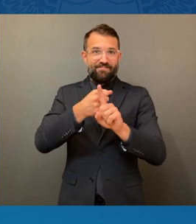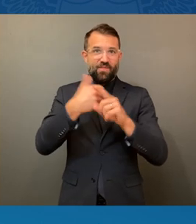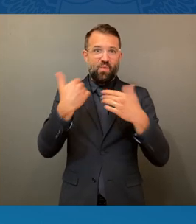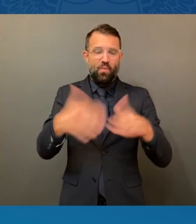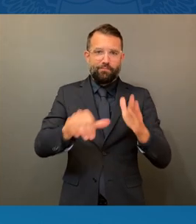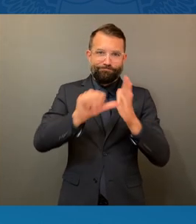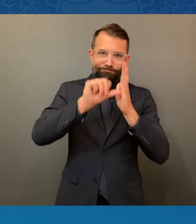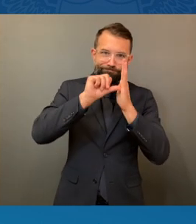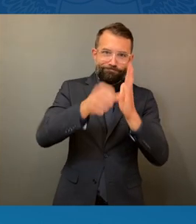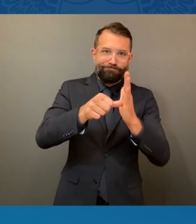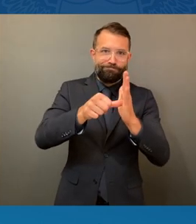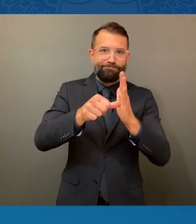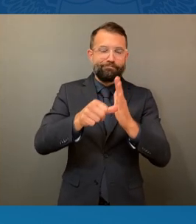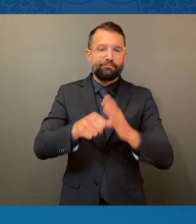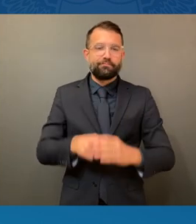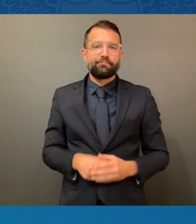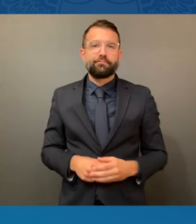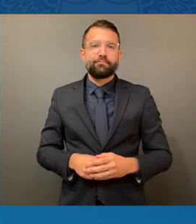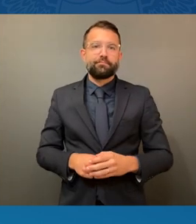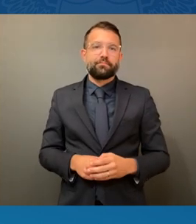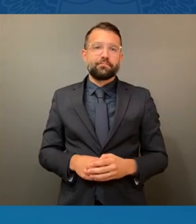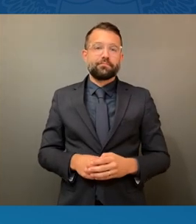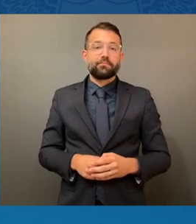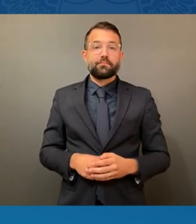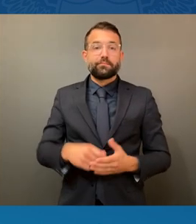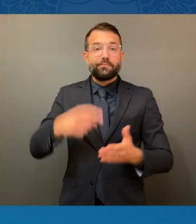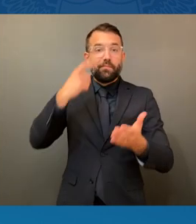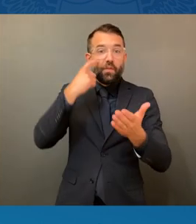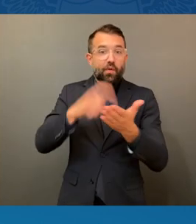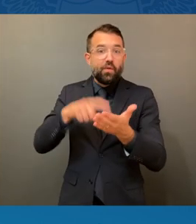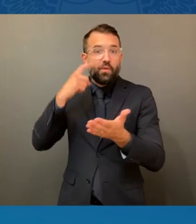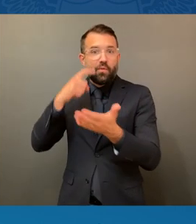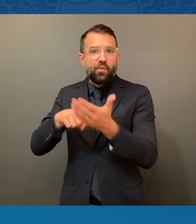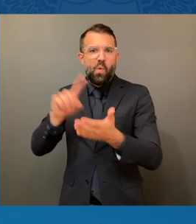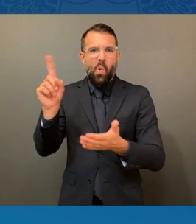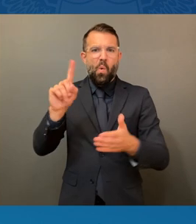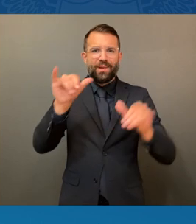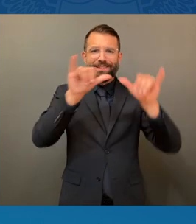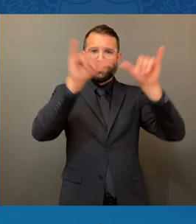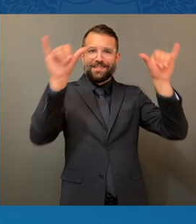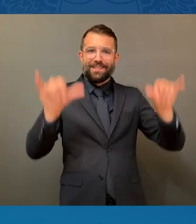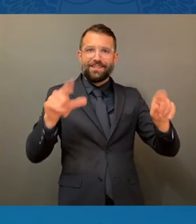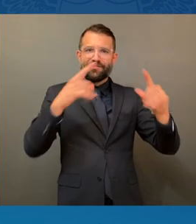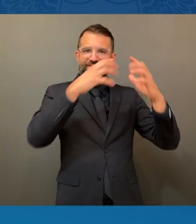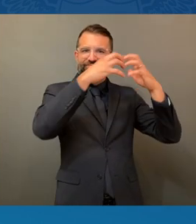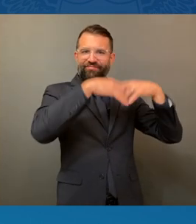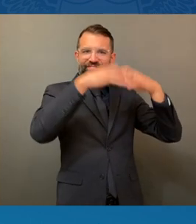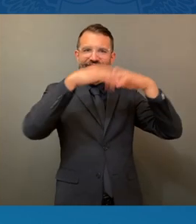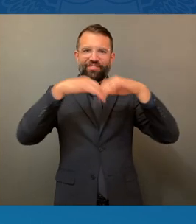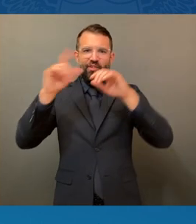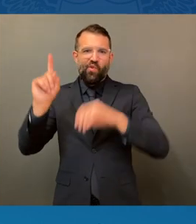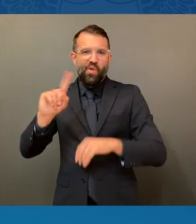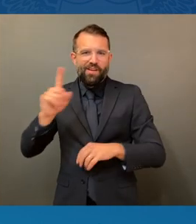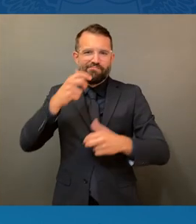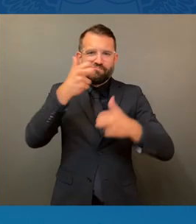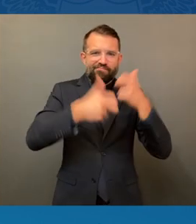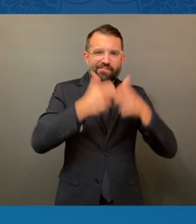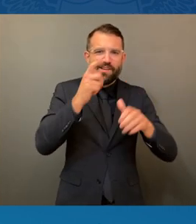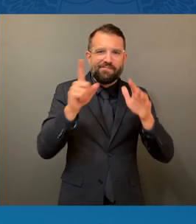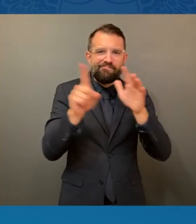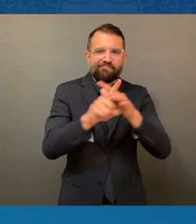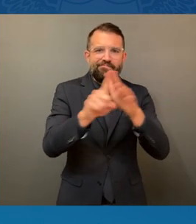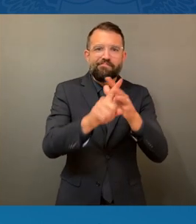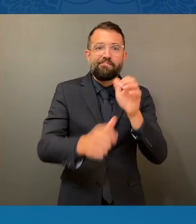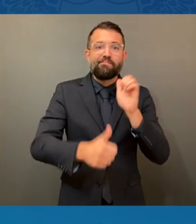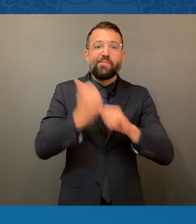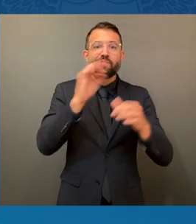the fractures and the fissures in our system. In particular, as it relates to the supply chain. Many of us talked